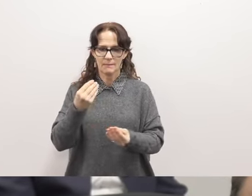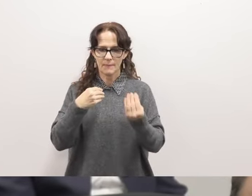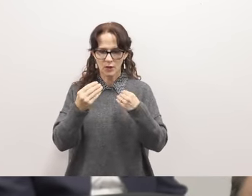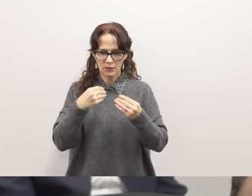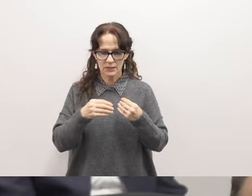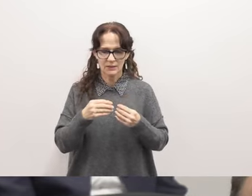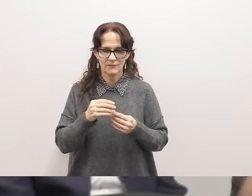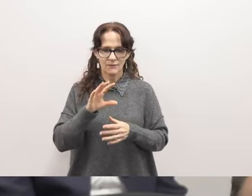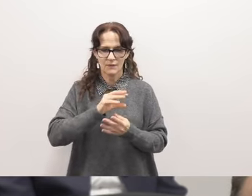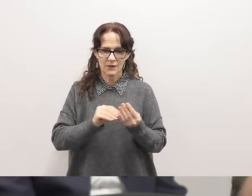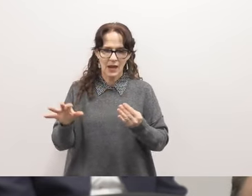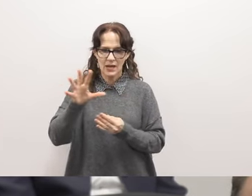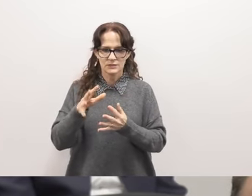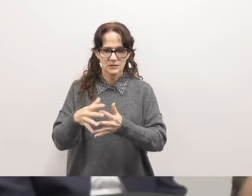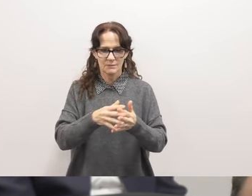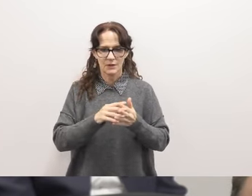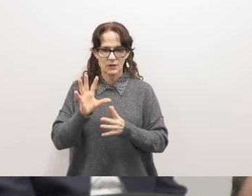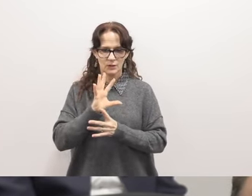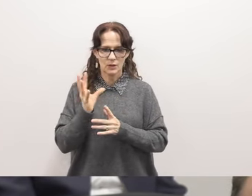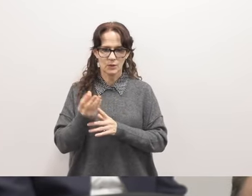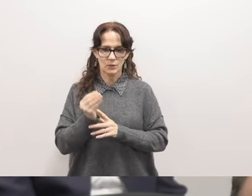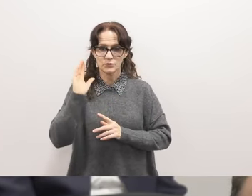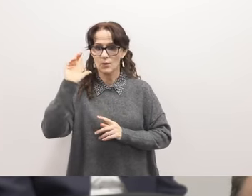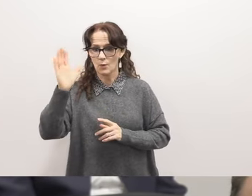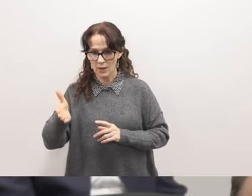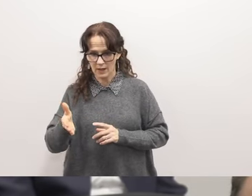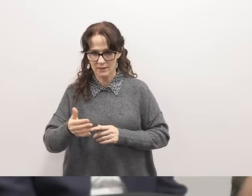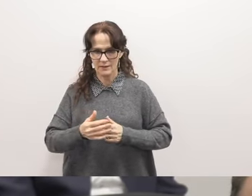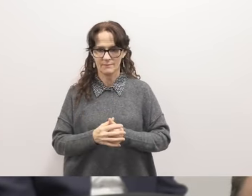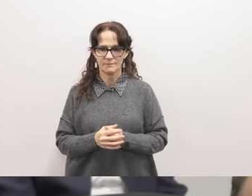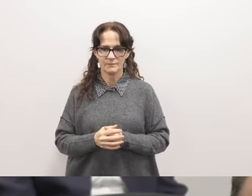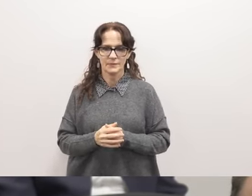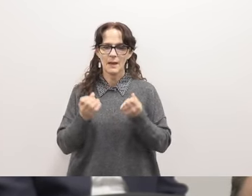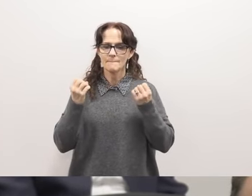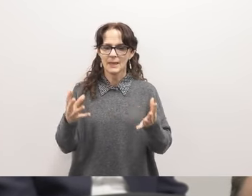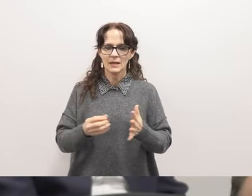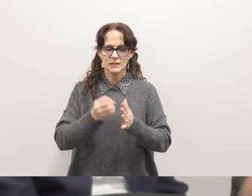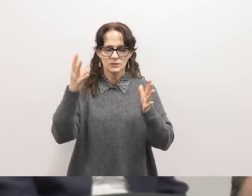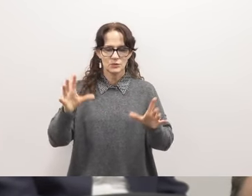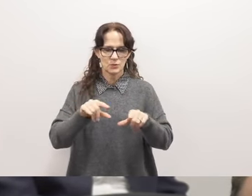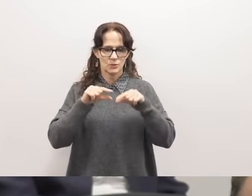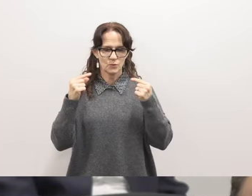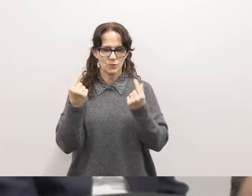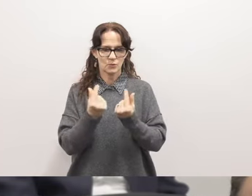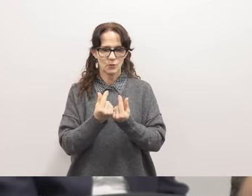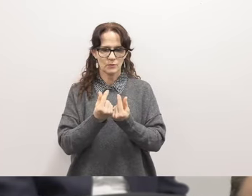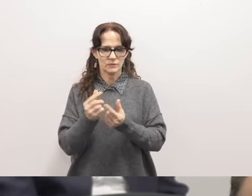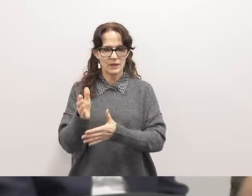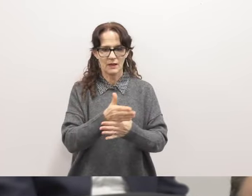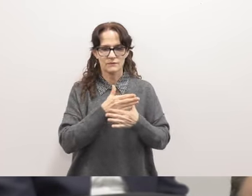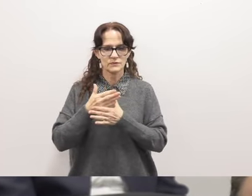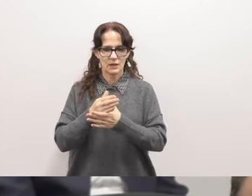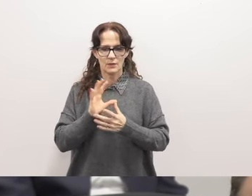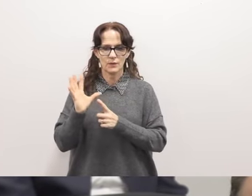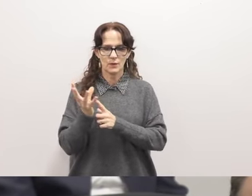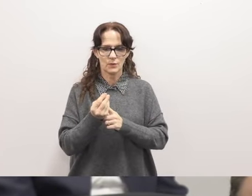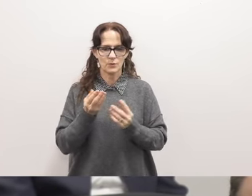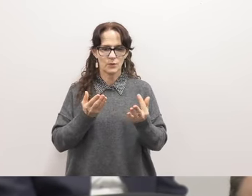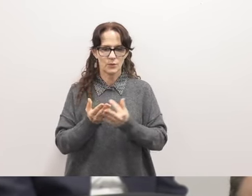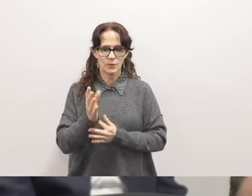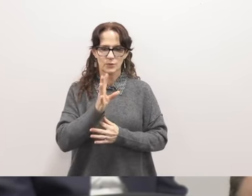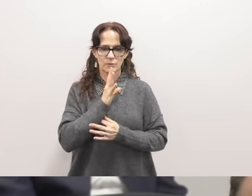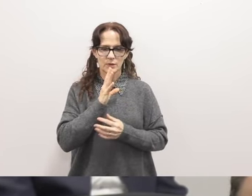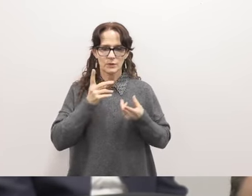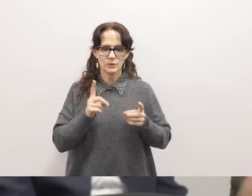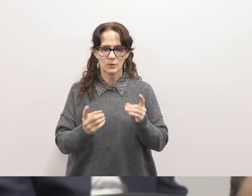for the third year lastly many student groups have shared their cultures with the millican community through speaking